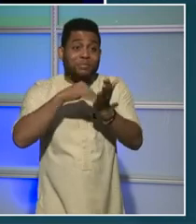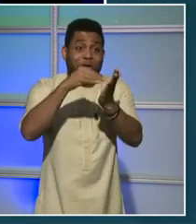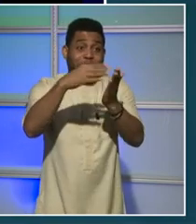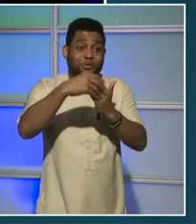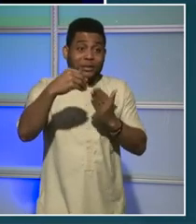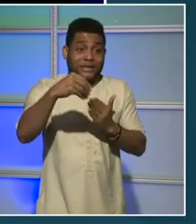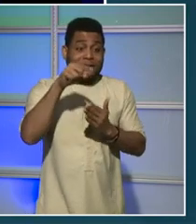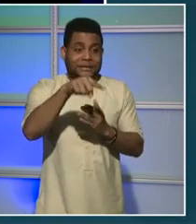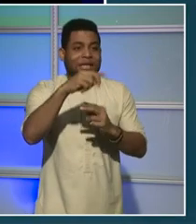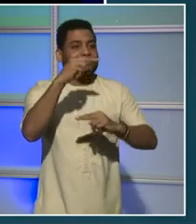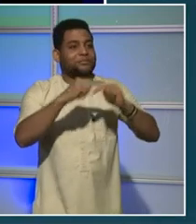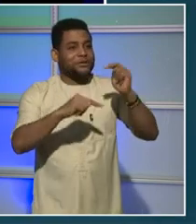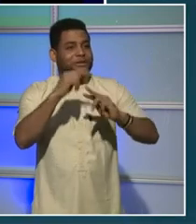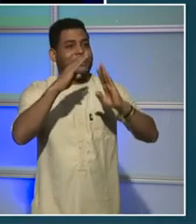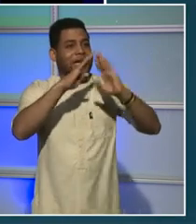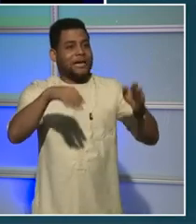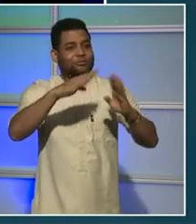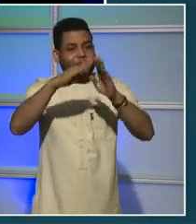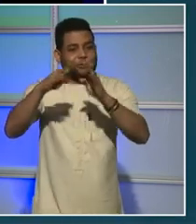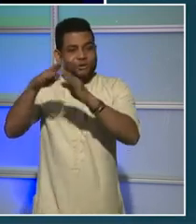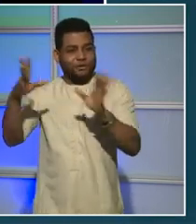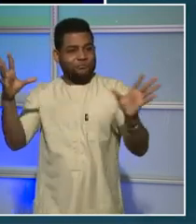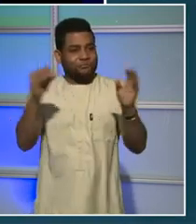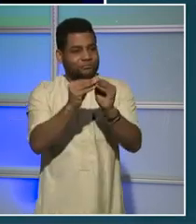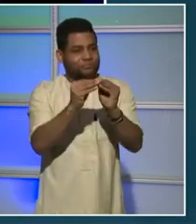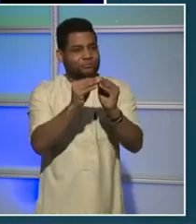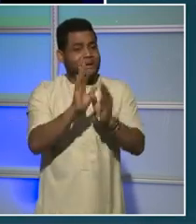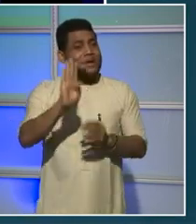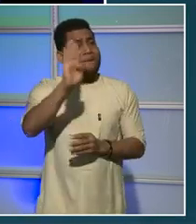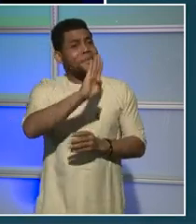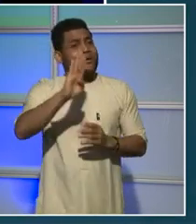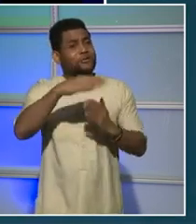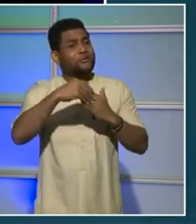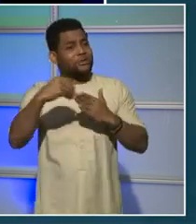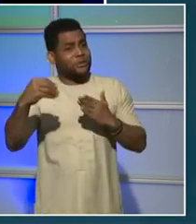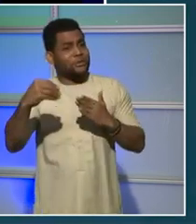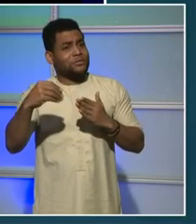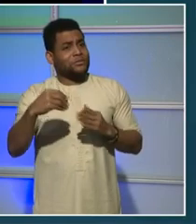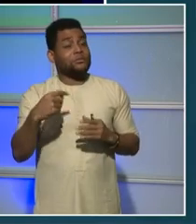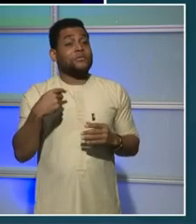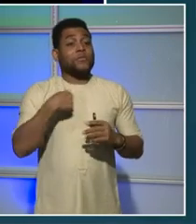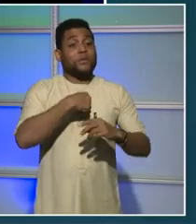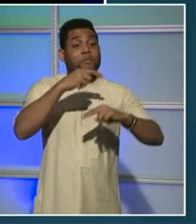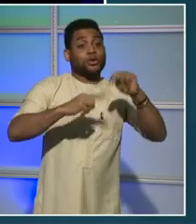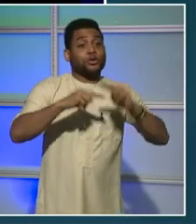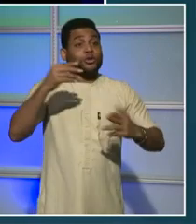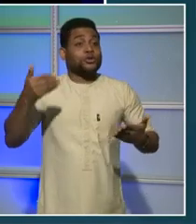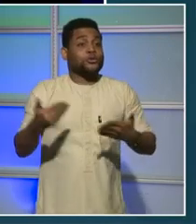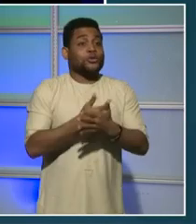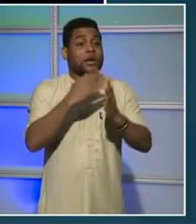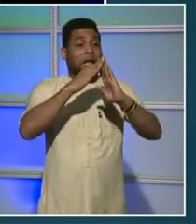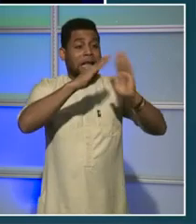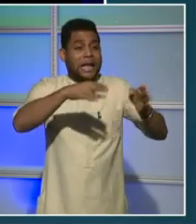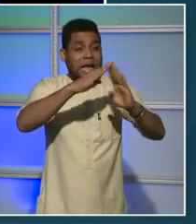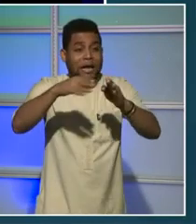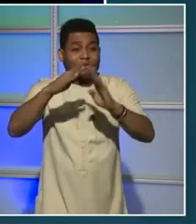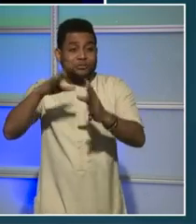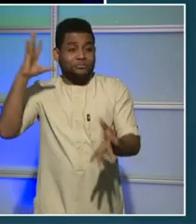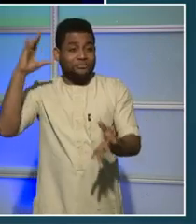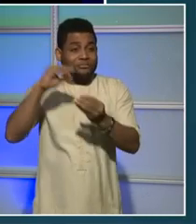a billion dollars that we'll get on the street to create new units, over 20,000 units so far,